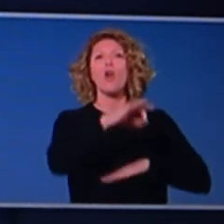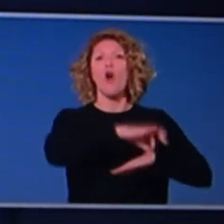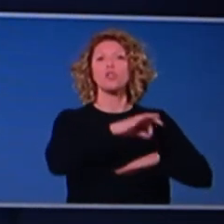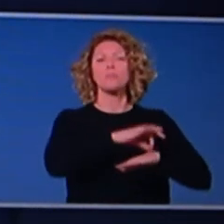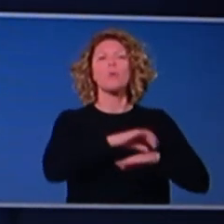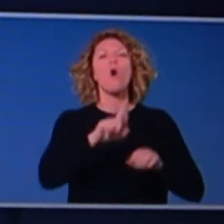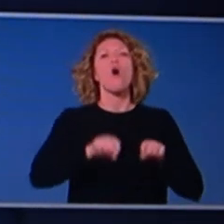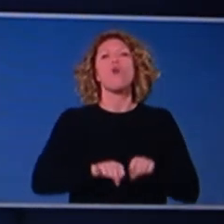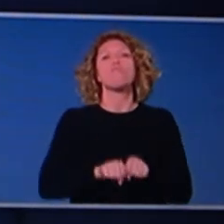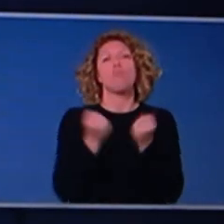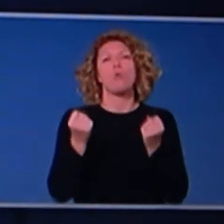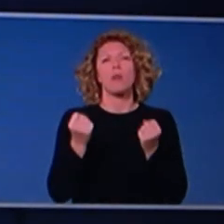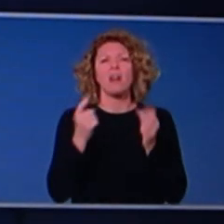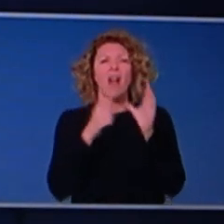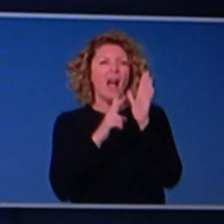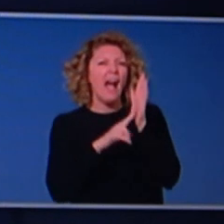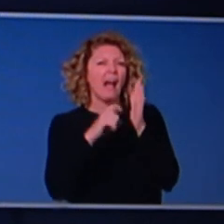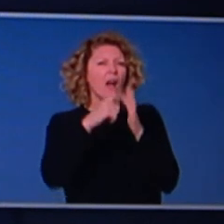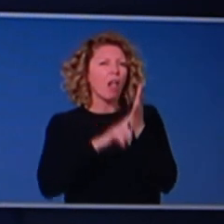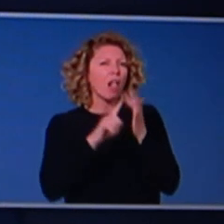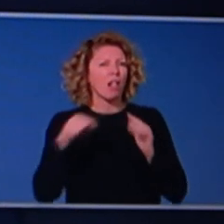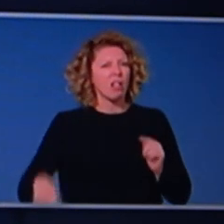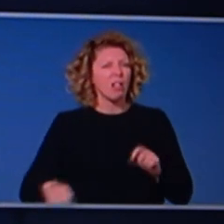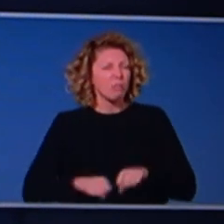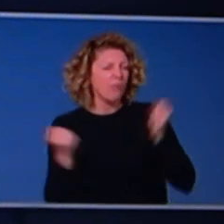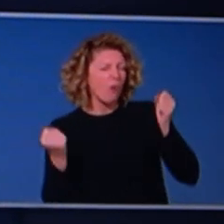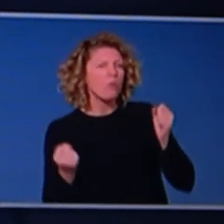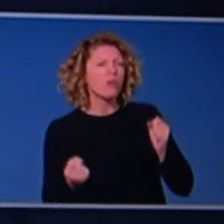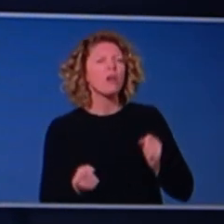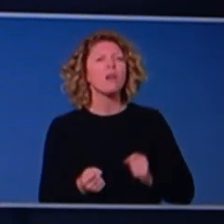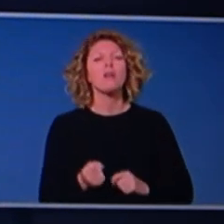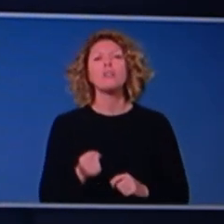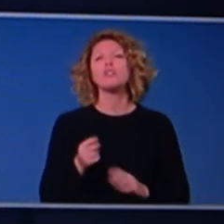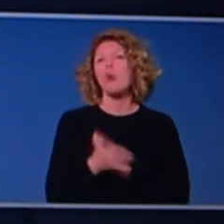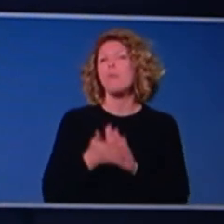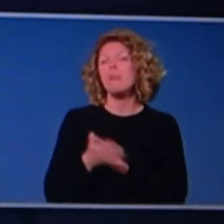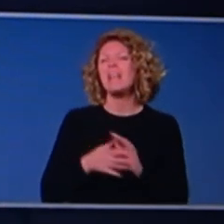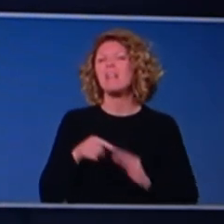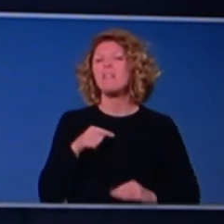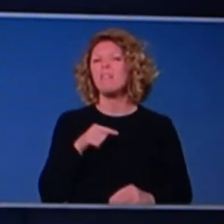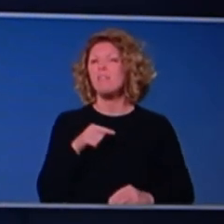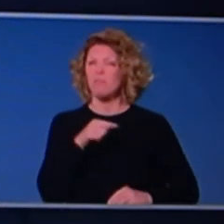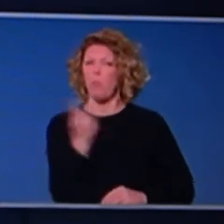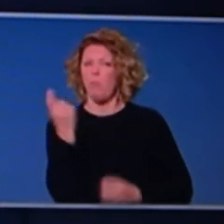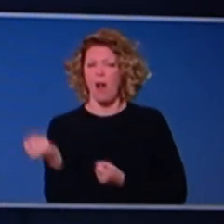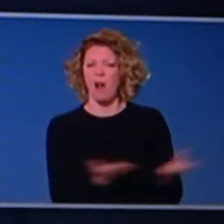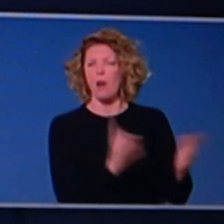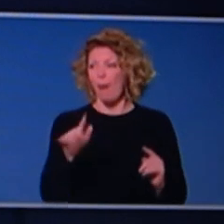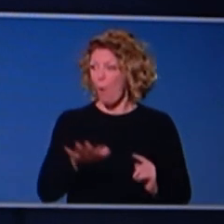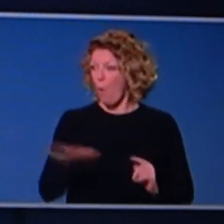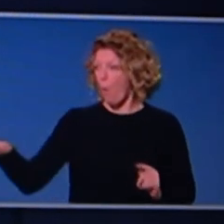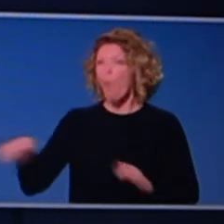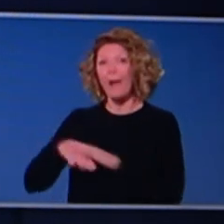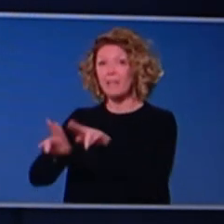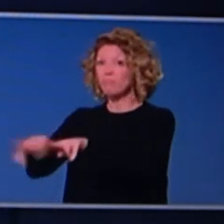not necessarily related specifically to COVID, uh, but they all, they are all getting, uh, uh, by benefit of